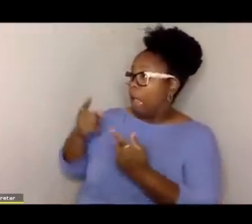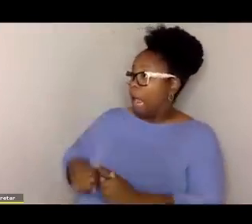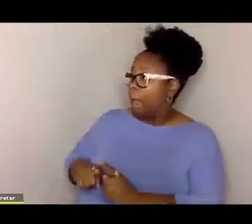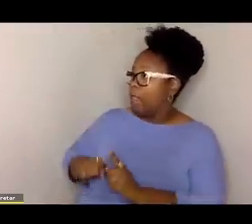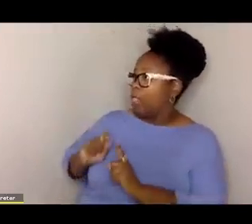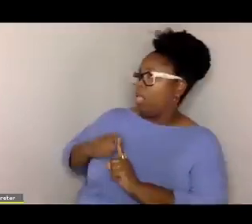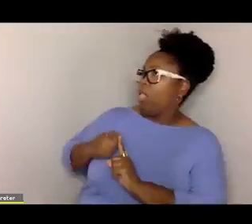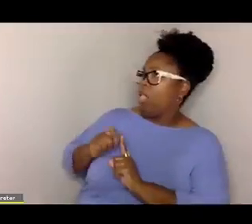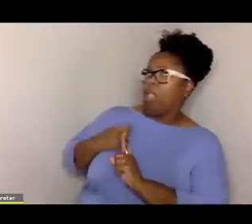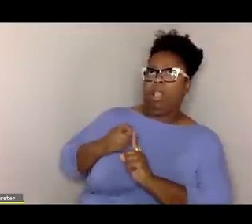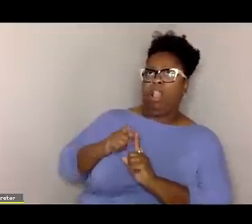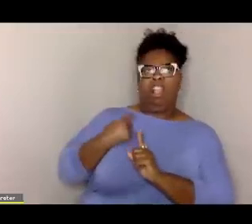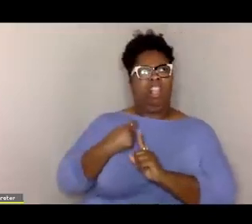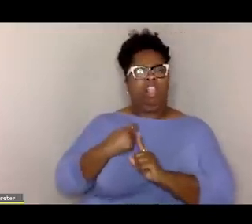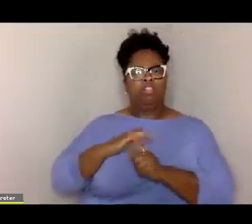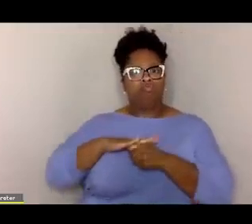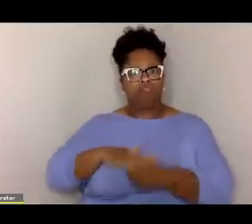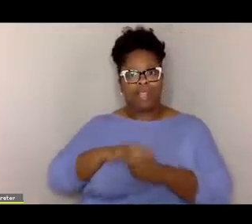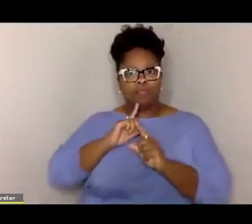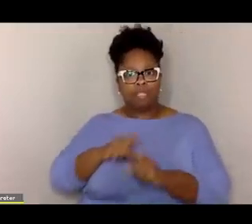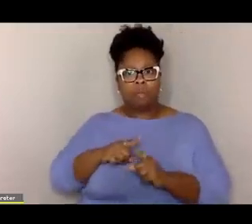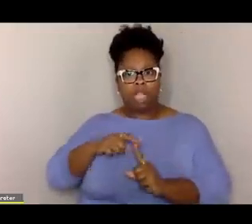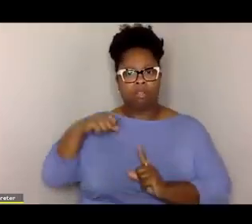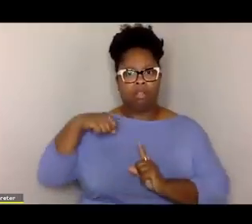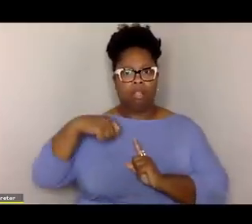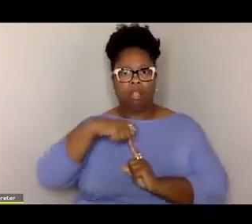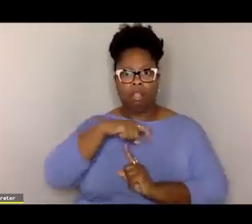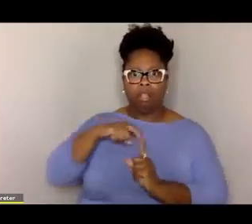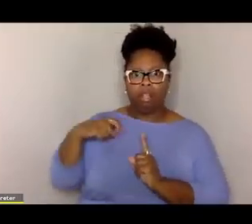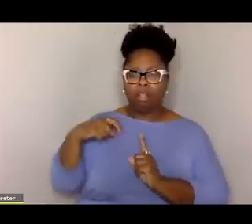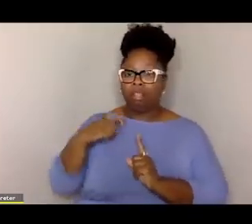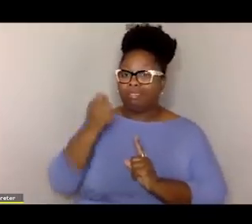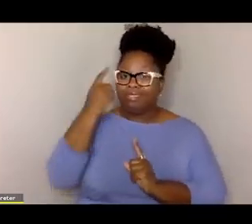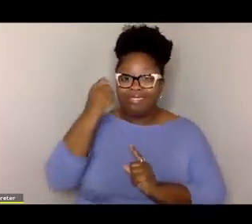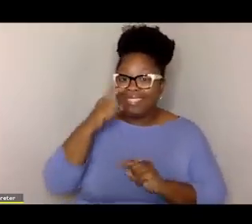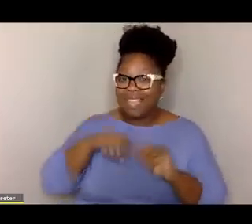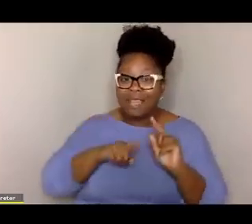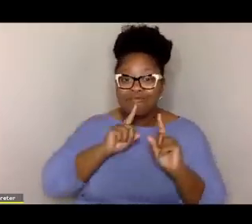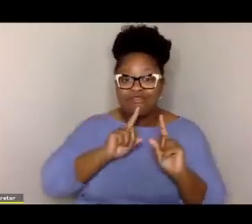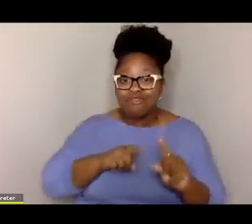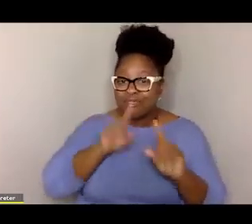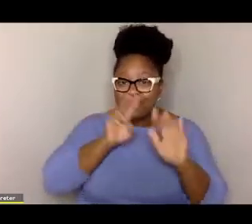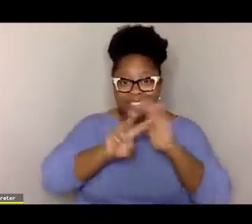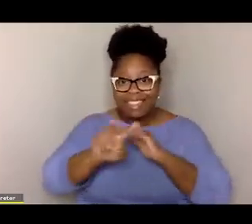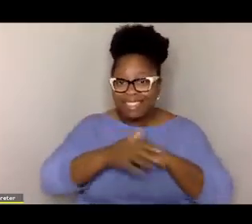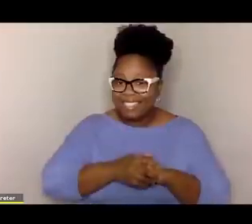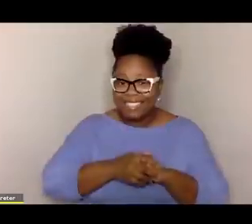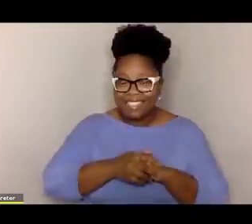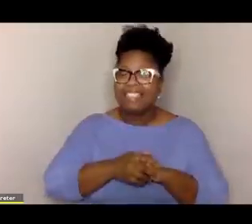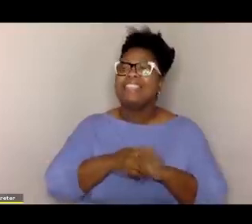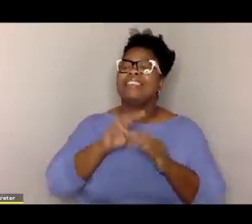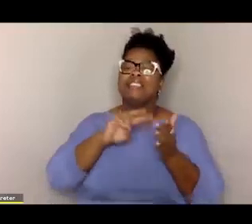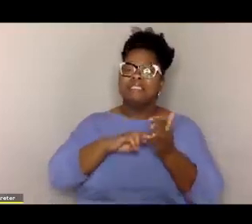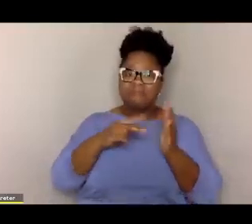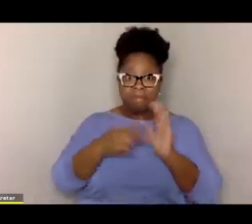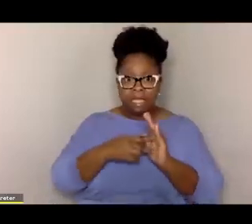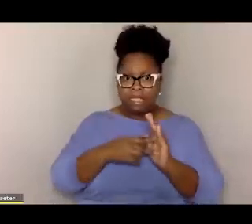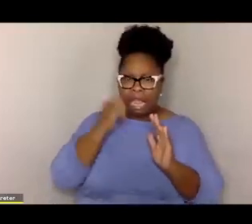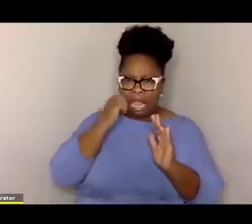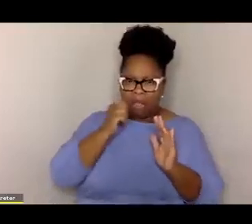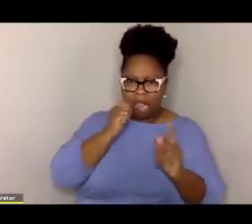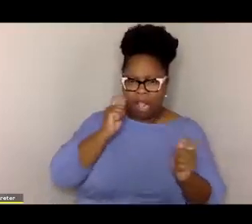response activates. And because it's unpredictable, these little activations all day long slowly